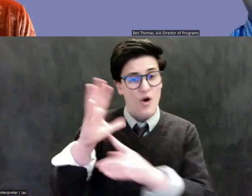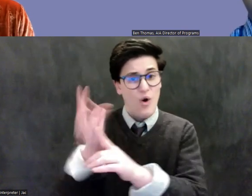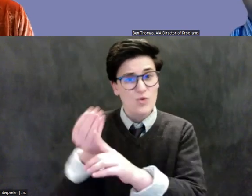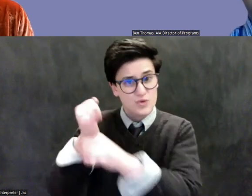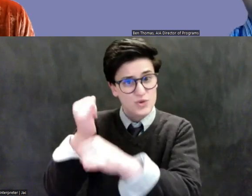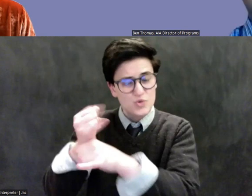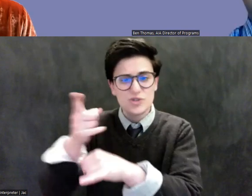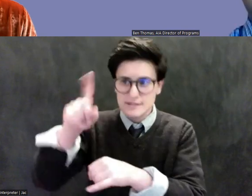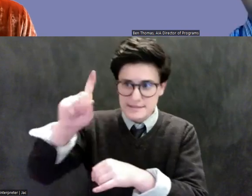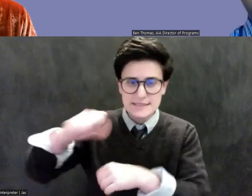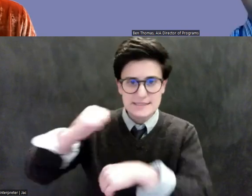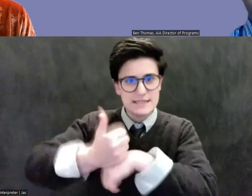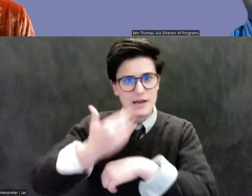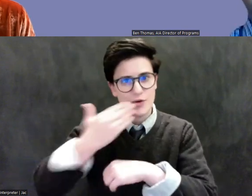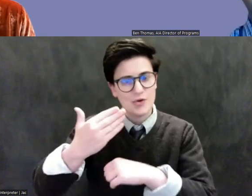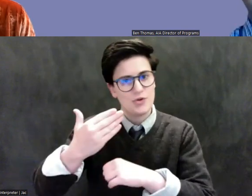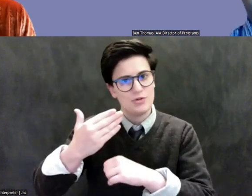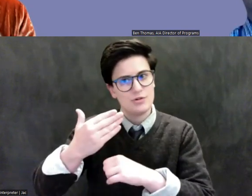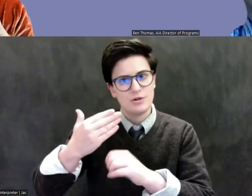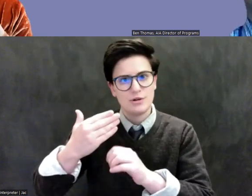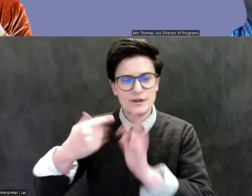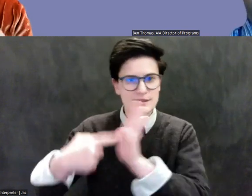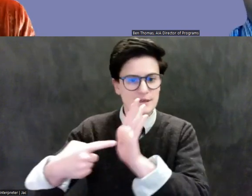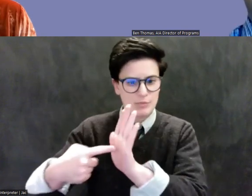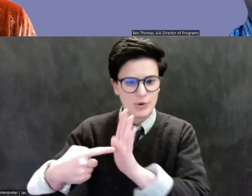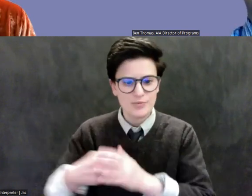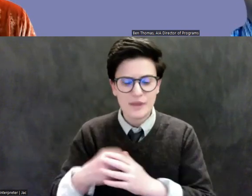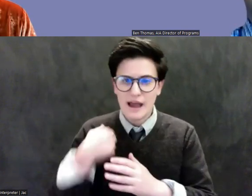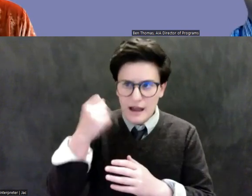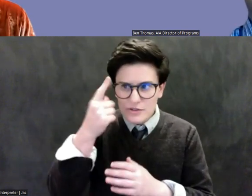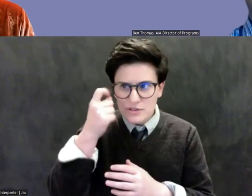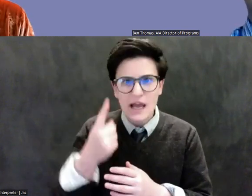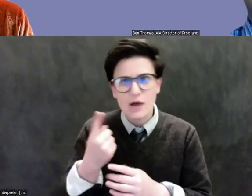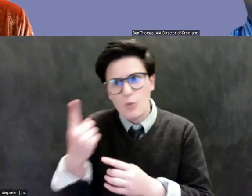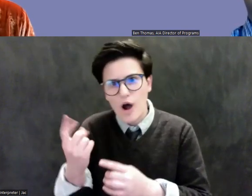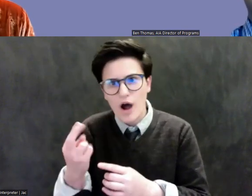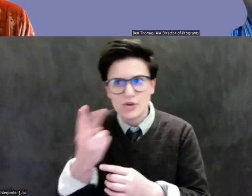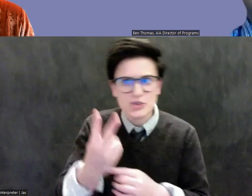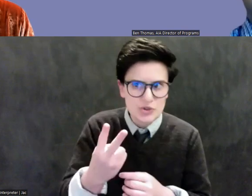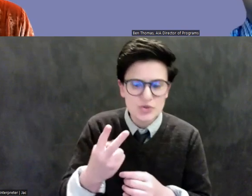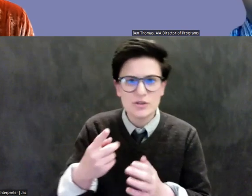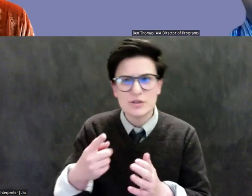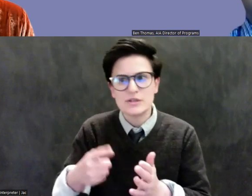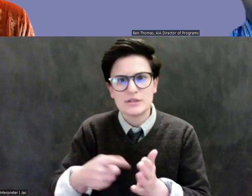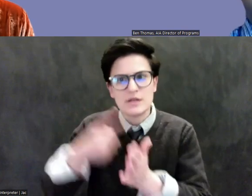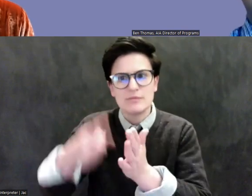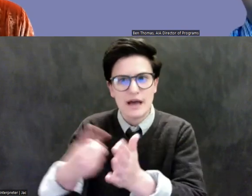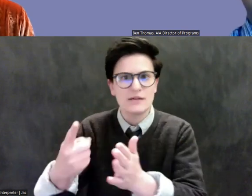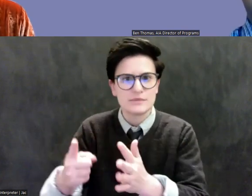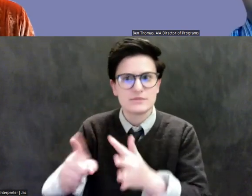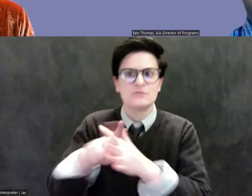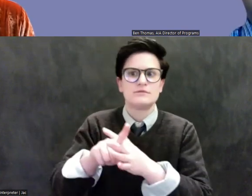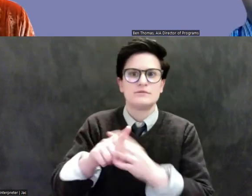slips, of course, but when this is something that you're showing up and the, the newspaper or the court docket on a,